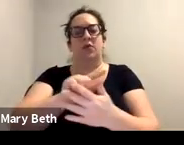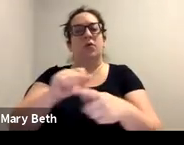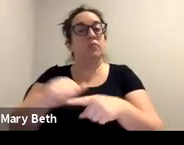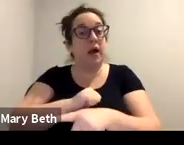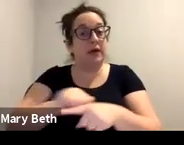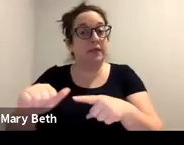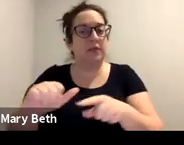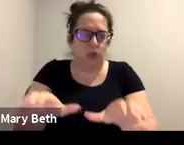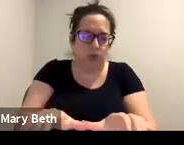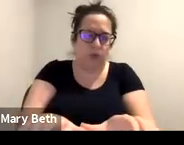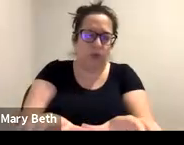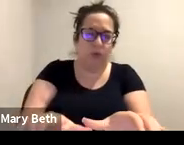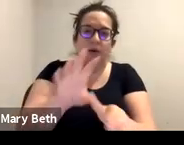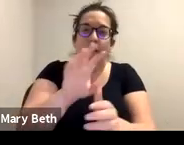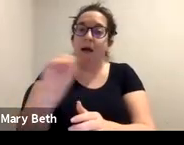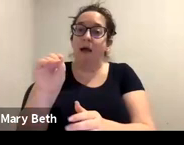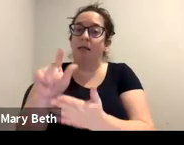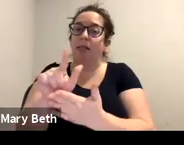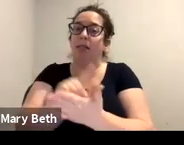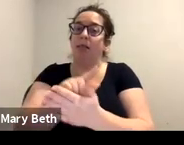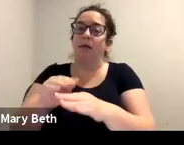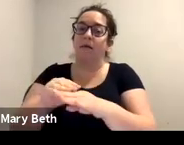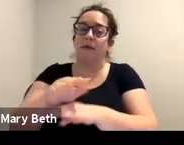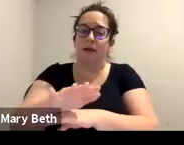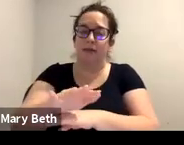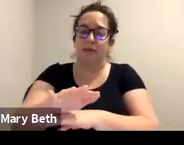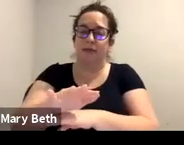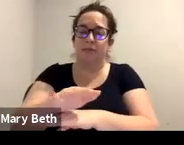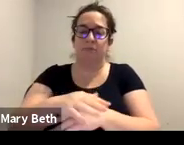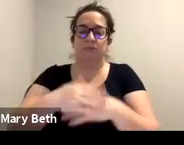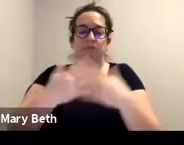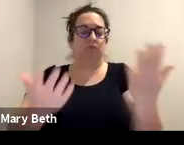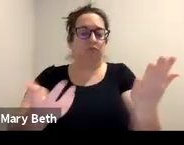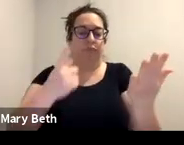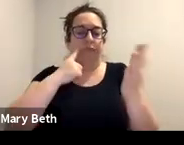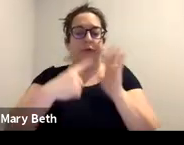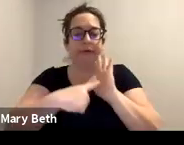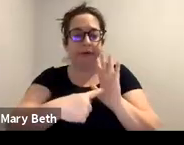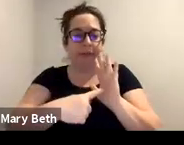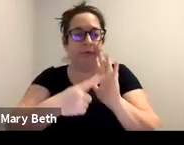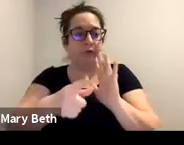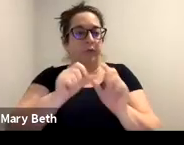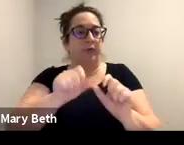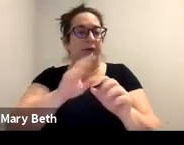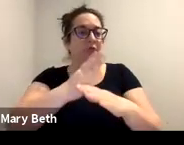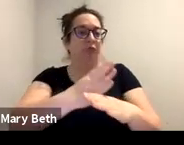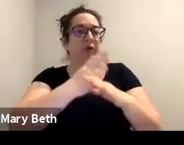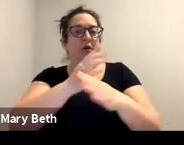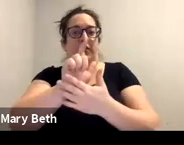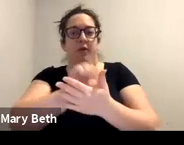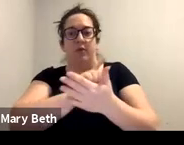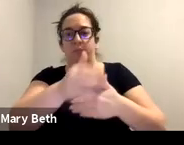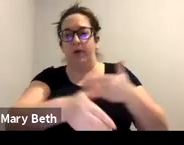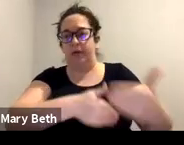Um, so you can still share information about the legal process, what you've seen language